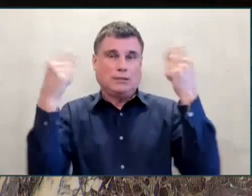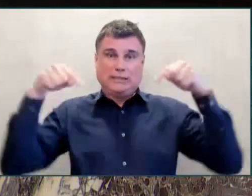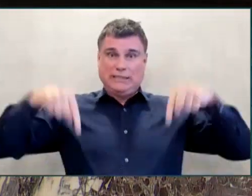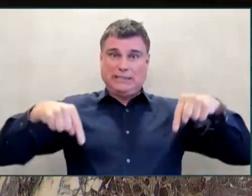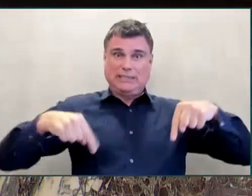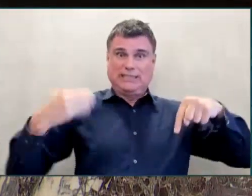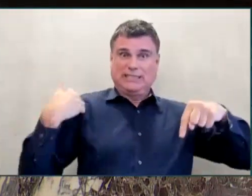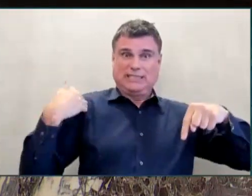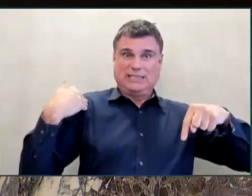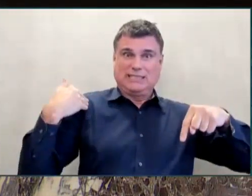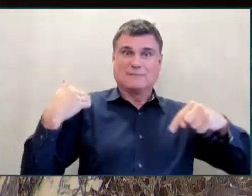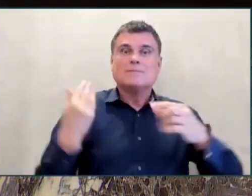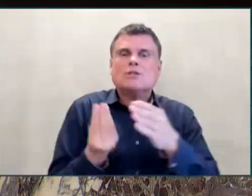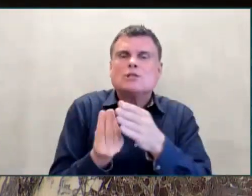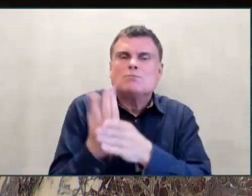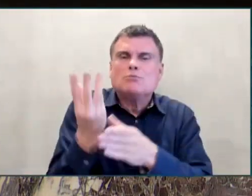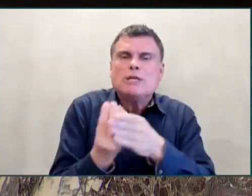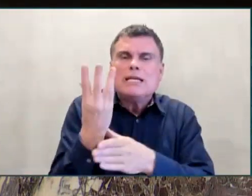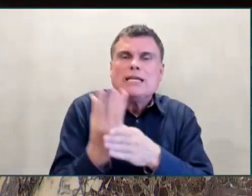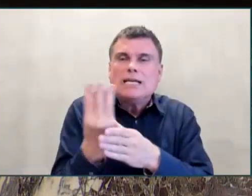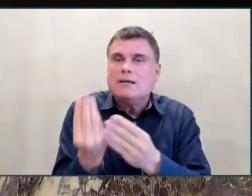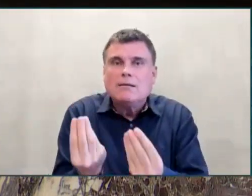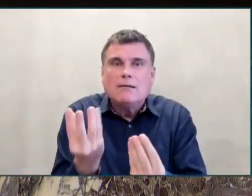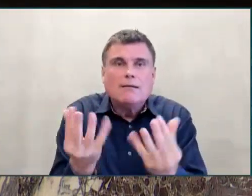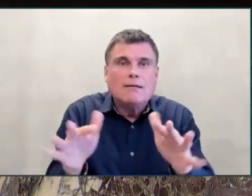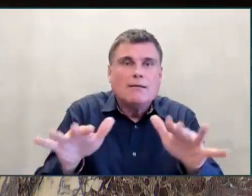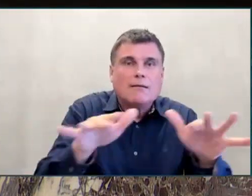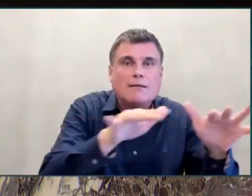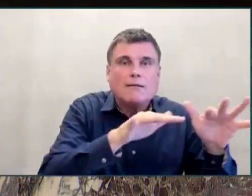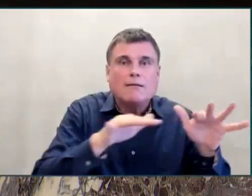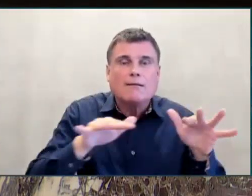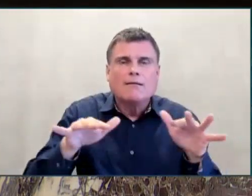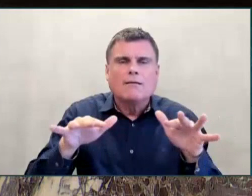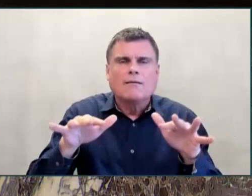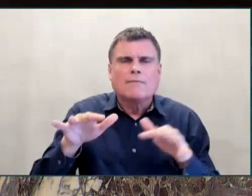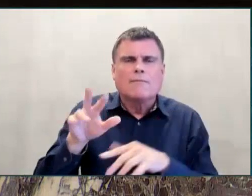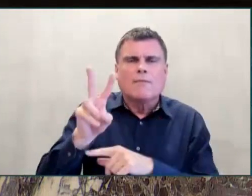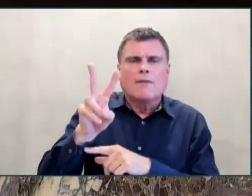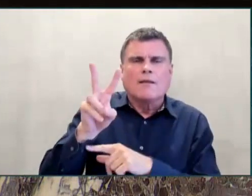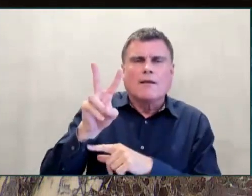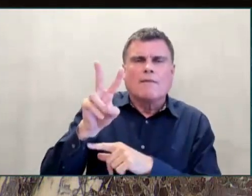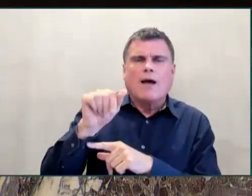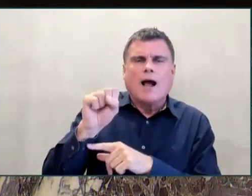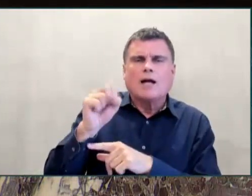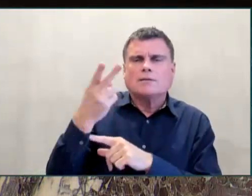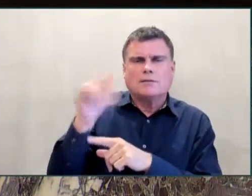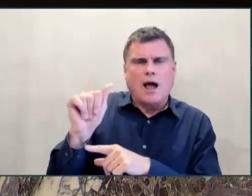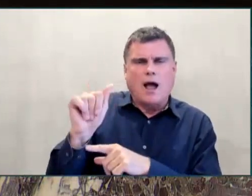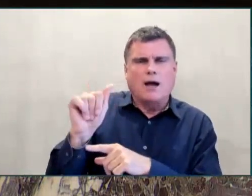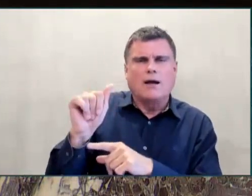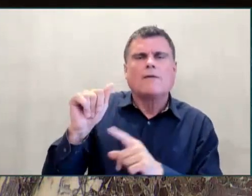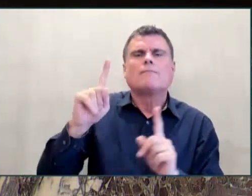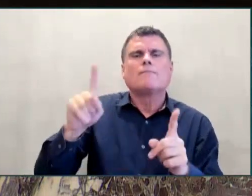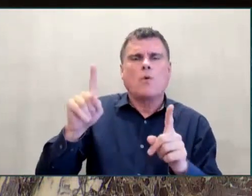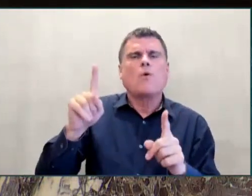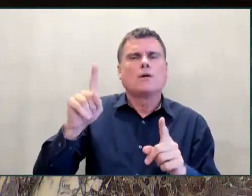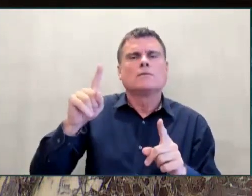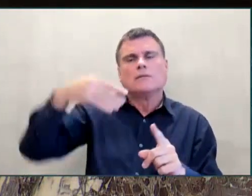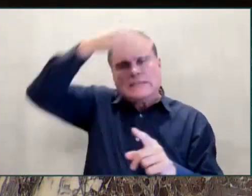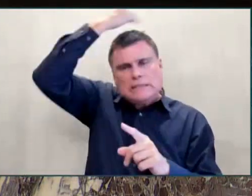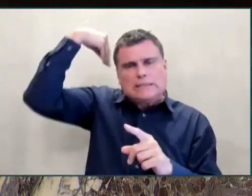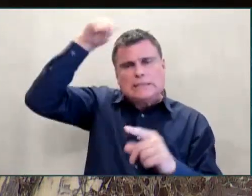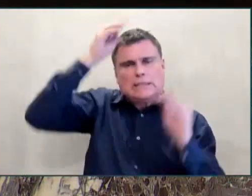that considers Sikhism as its faith, and the tradition was initially initiated in